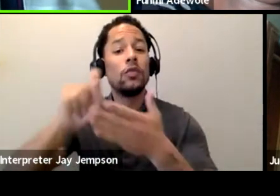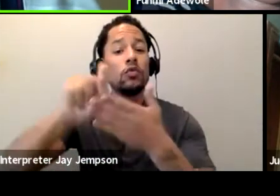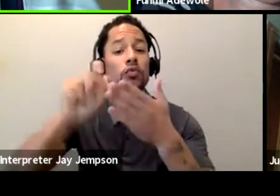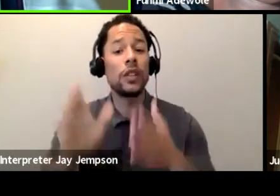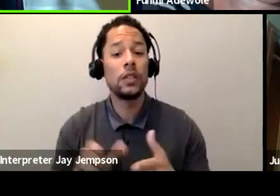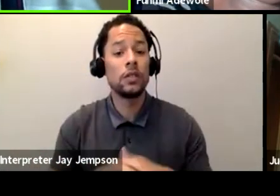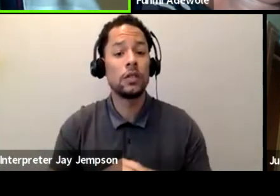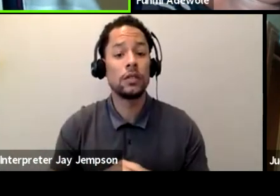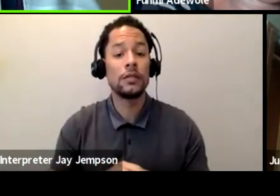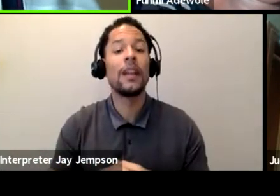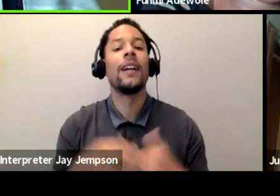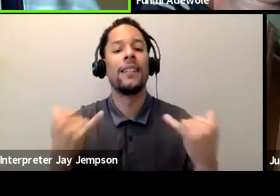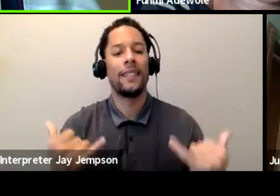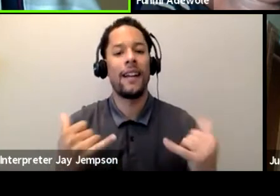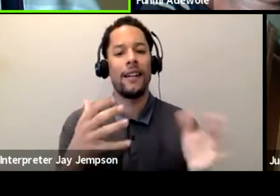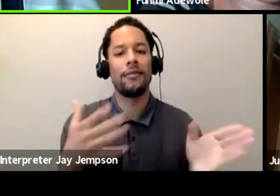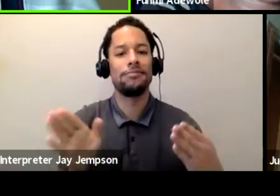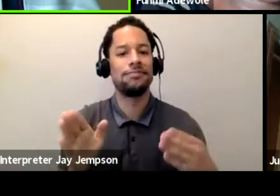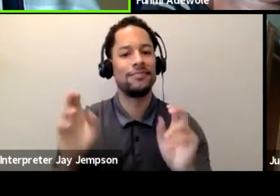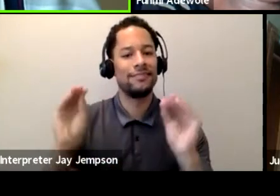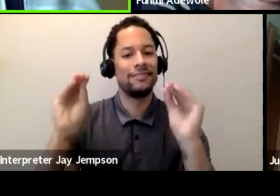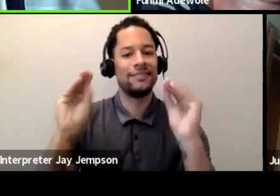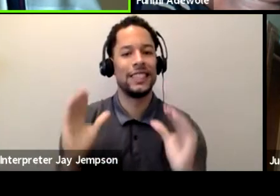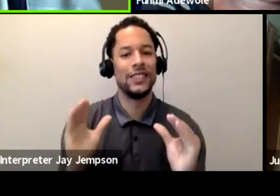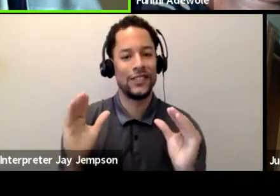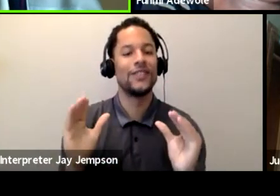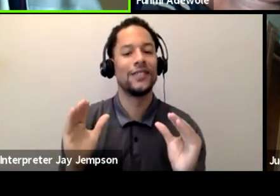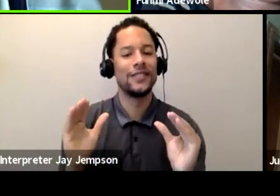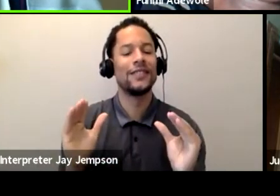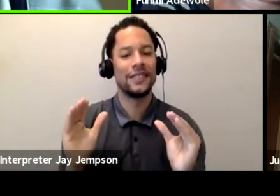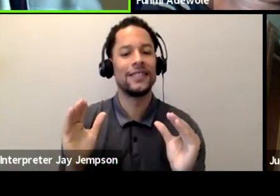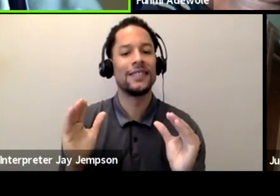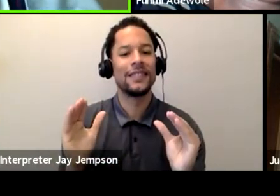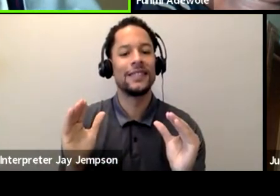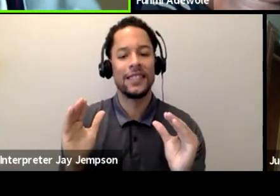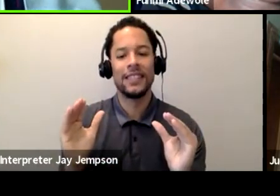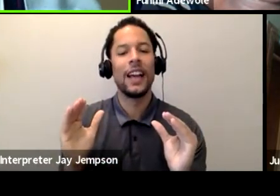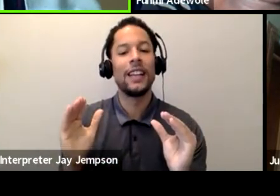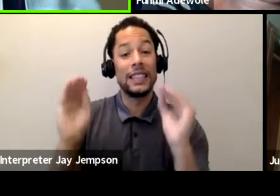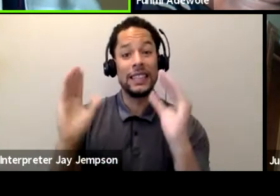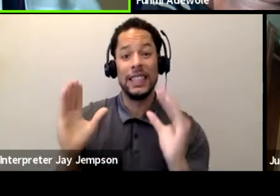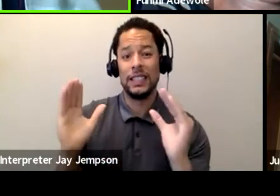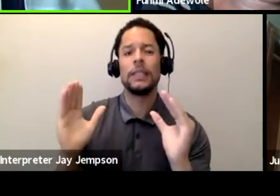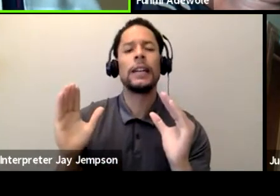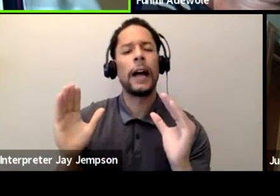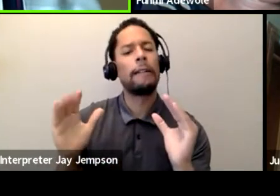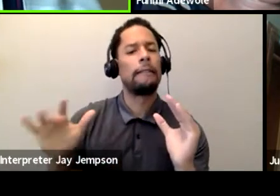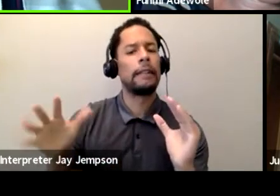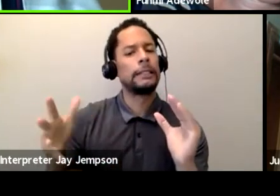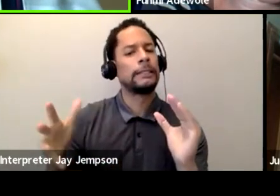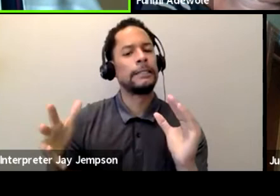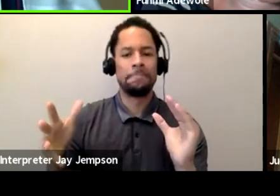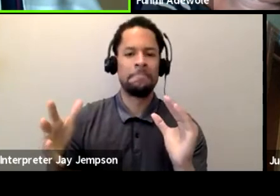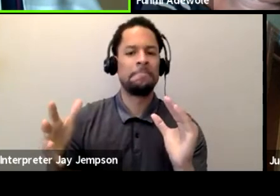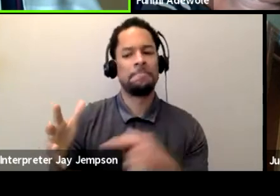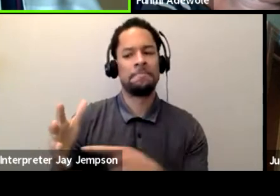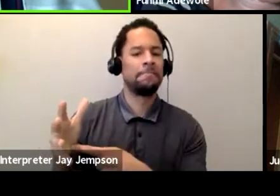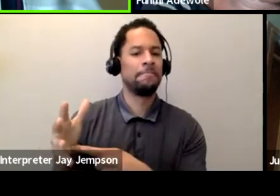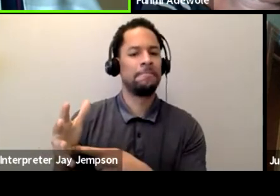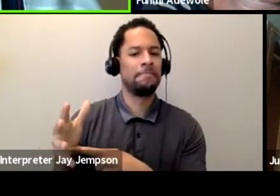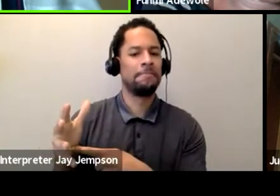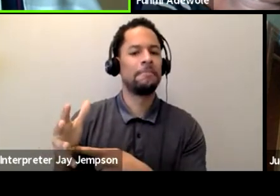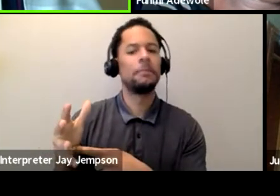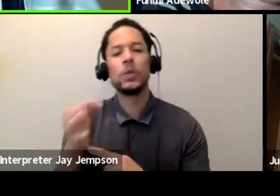which is an area I like to hide, but I am a teacher and I'll explain why very soon. I